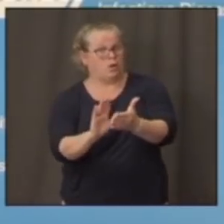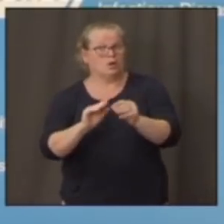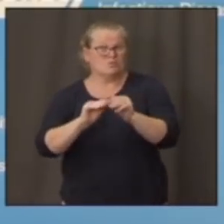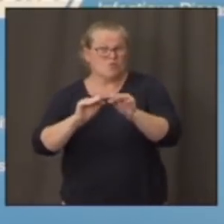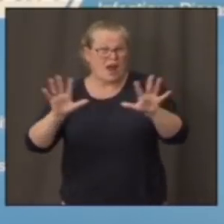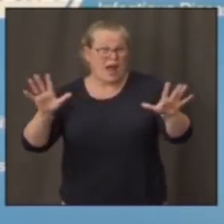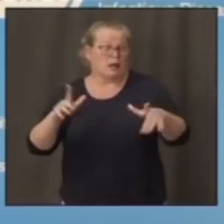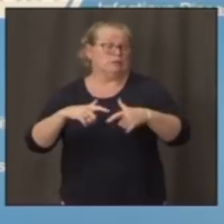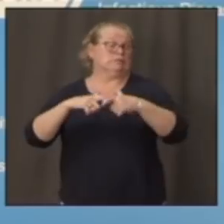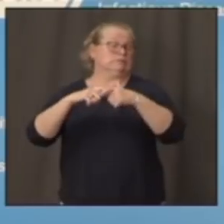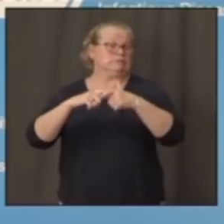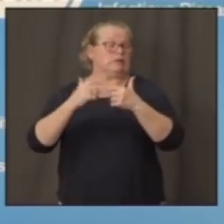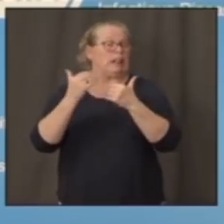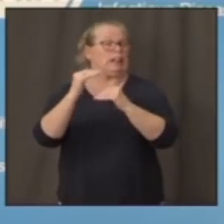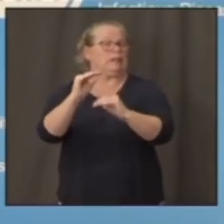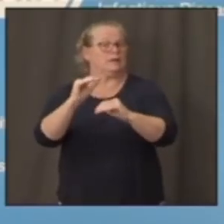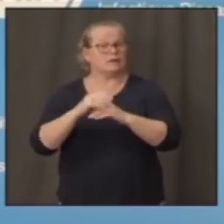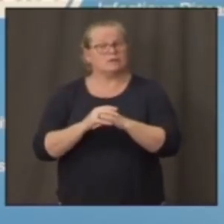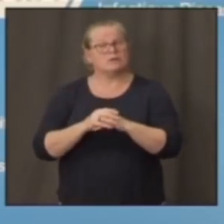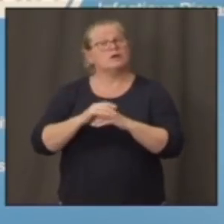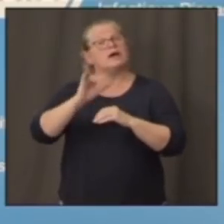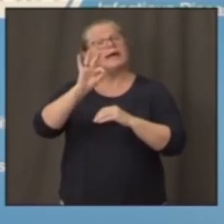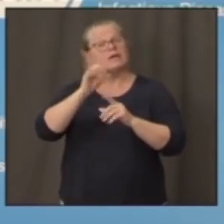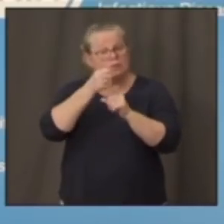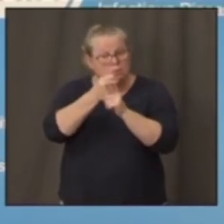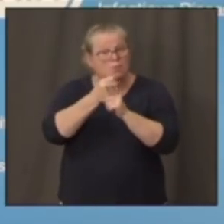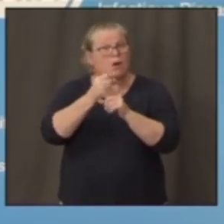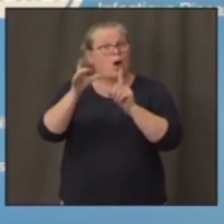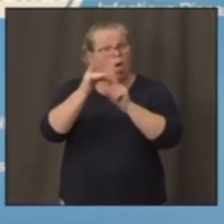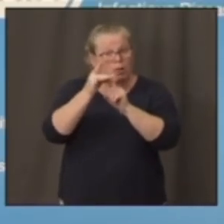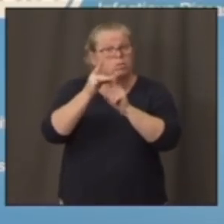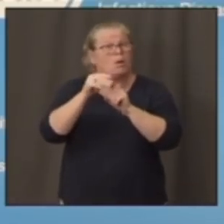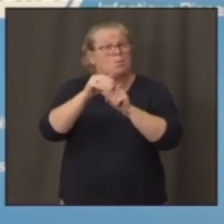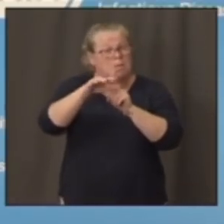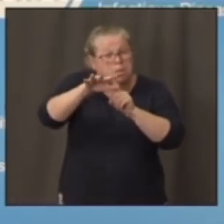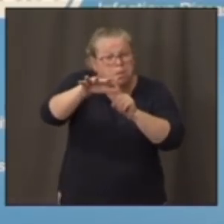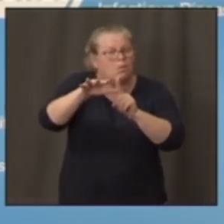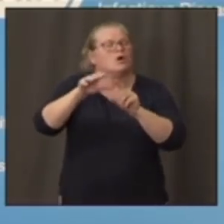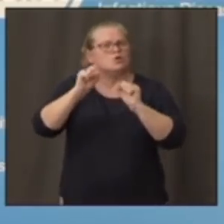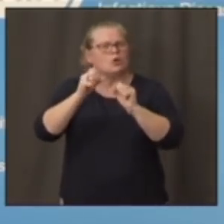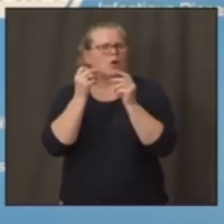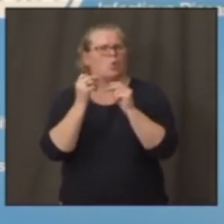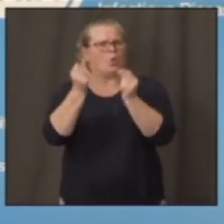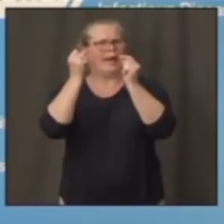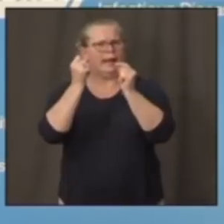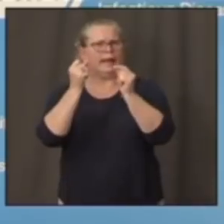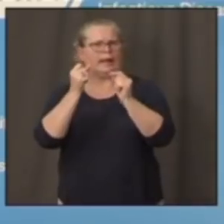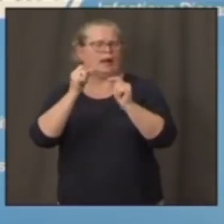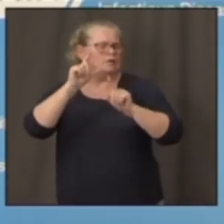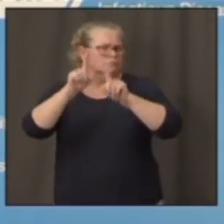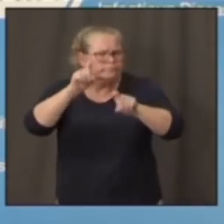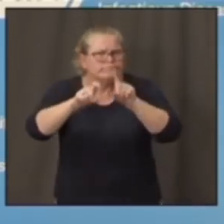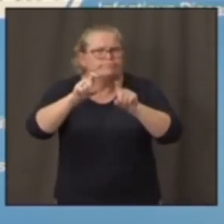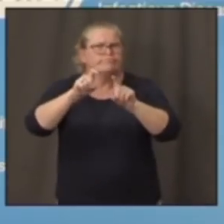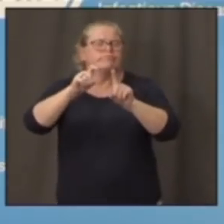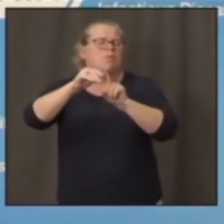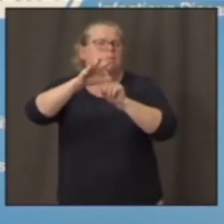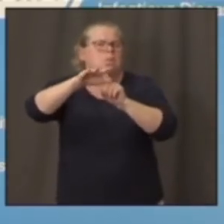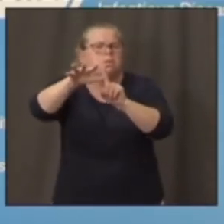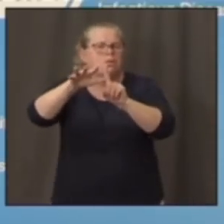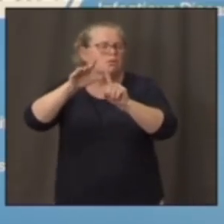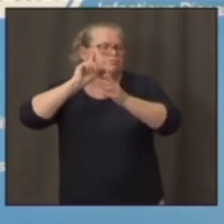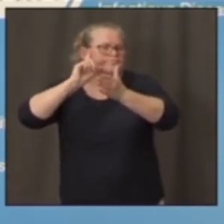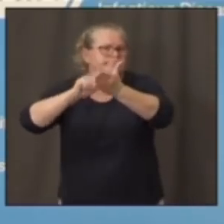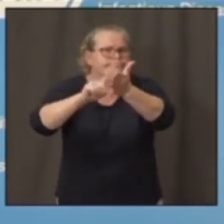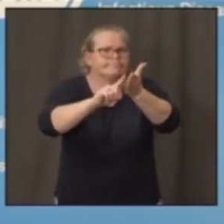isolation, and contact tracing, it is not inevitable that your numbers will go up. It is